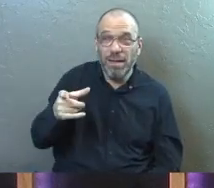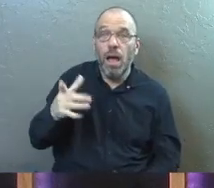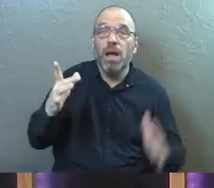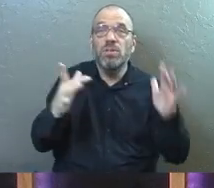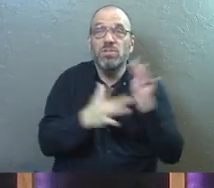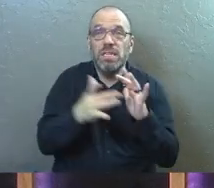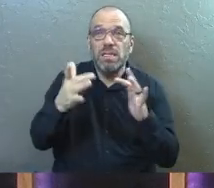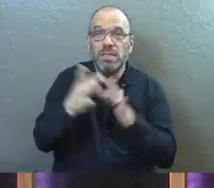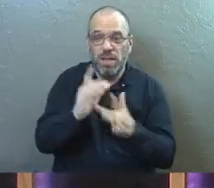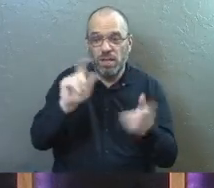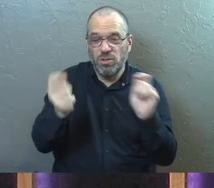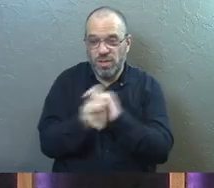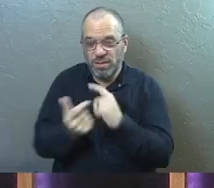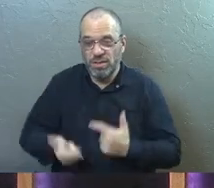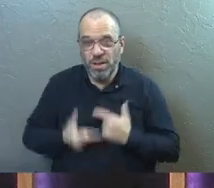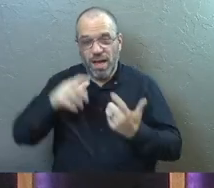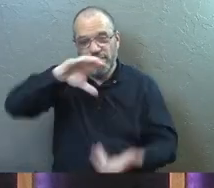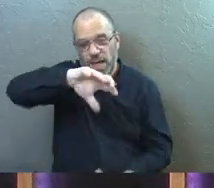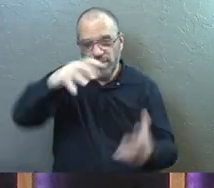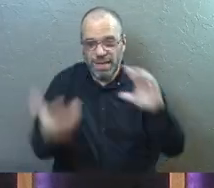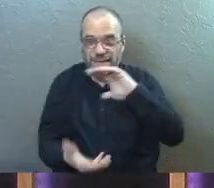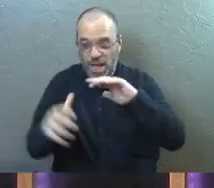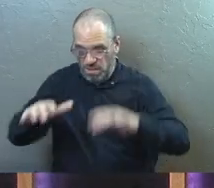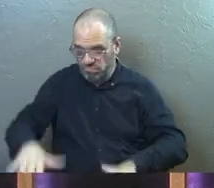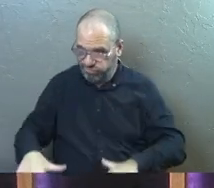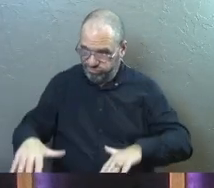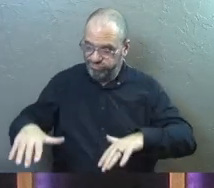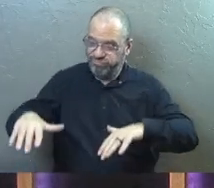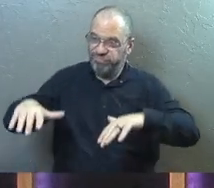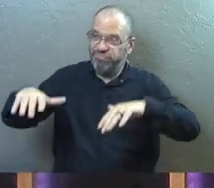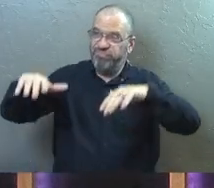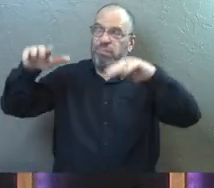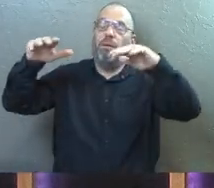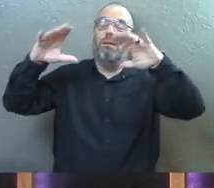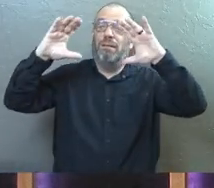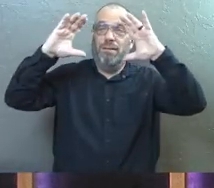Jesus turning their lives upside down? They're going to raise these babies